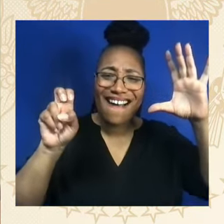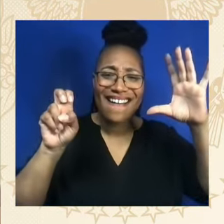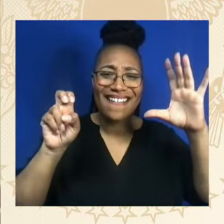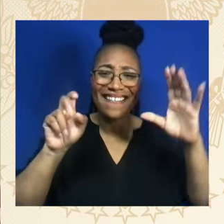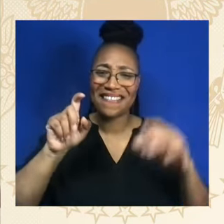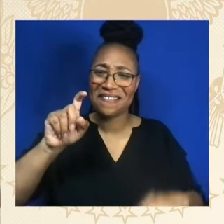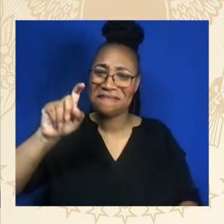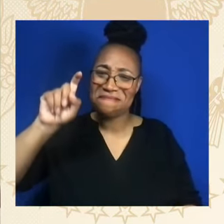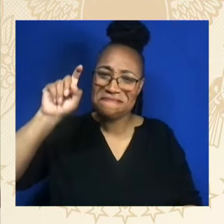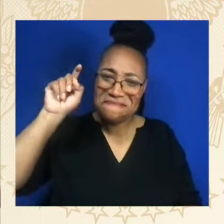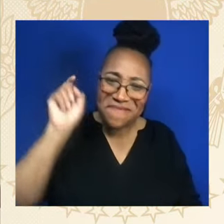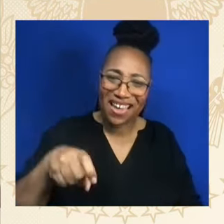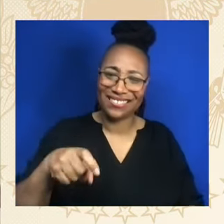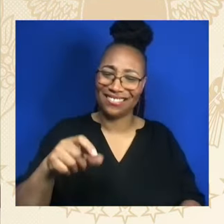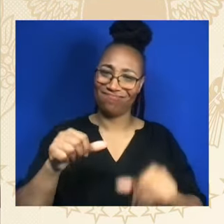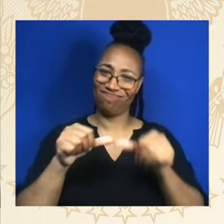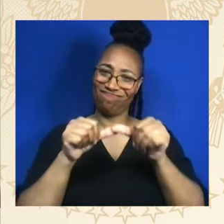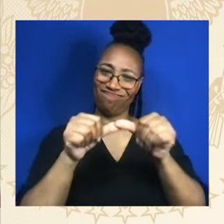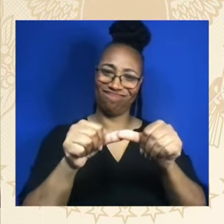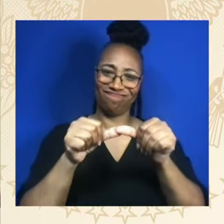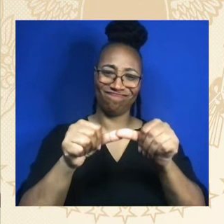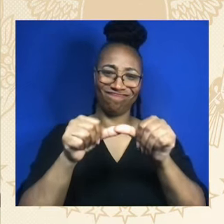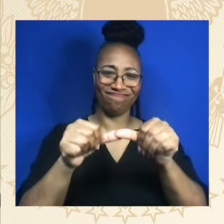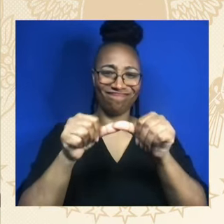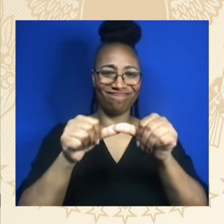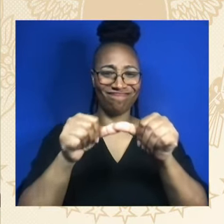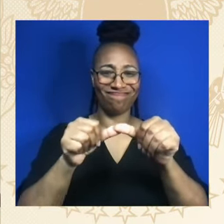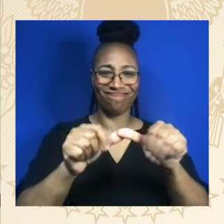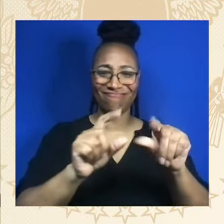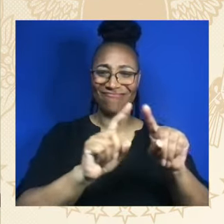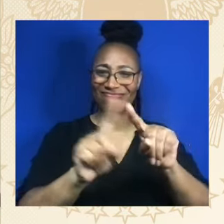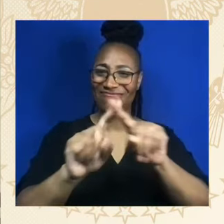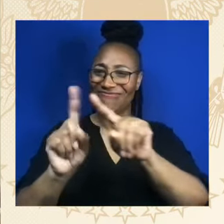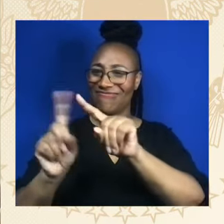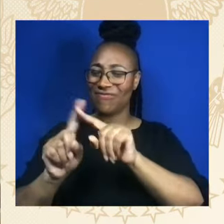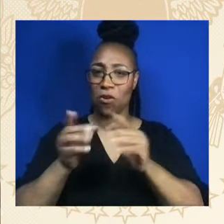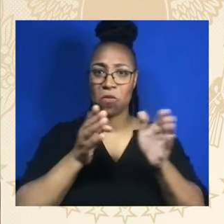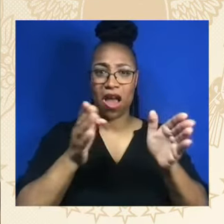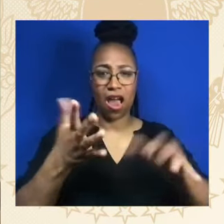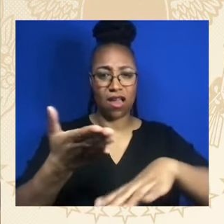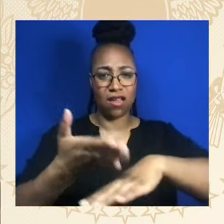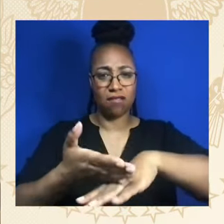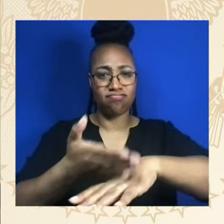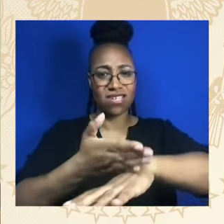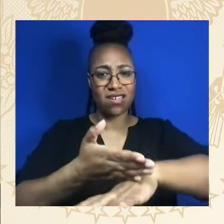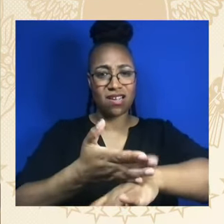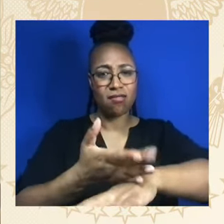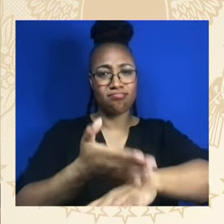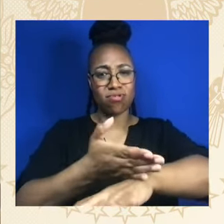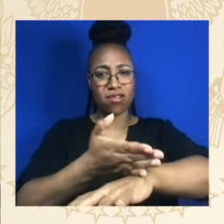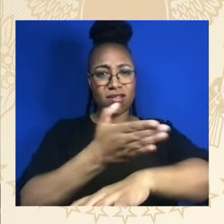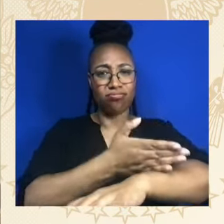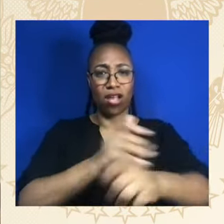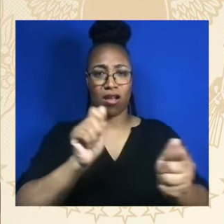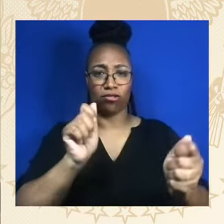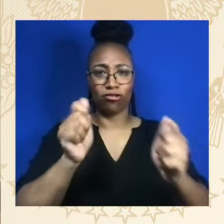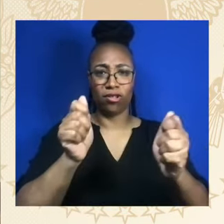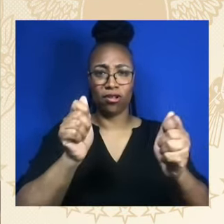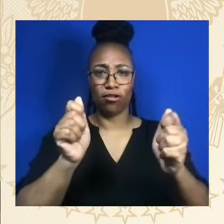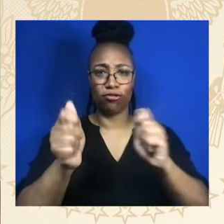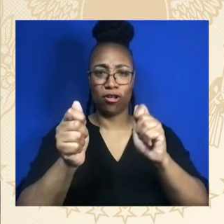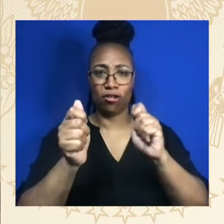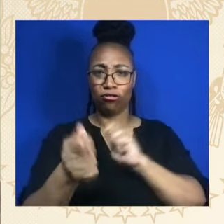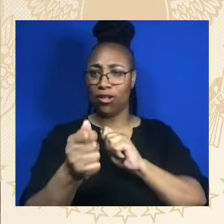in the many ways that we do. Understanding the interconnection between all of our work